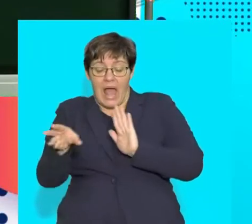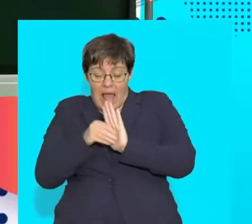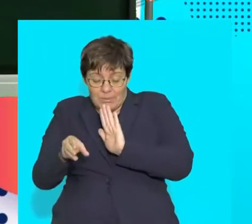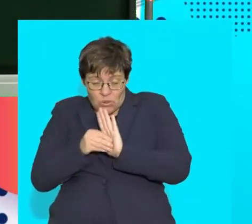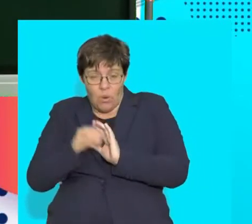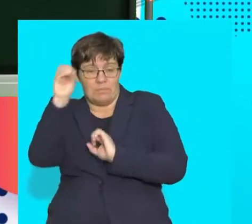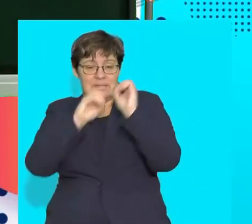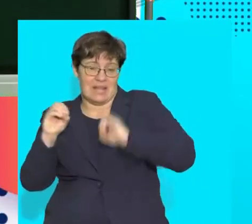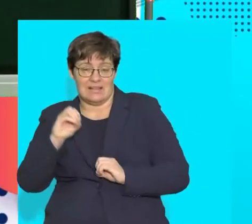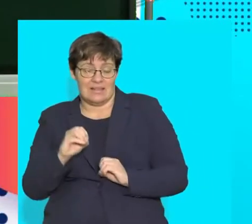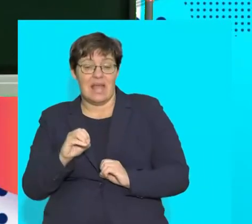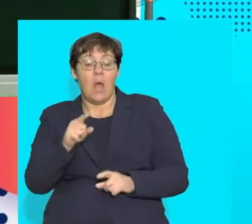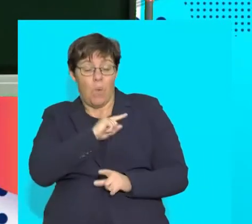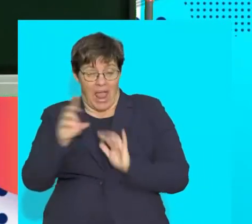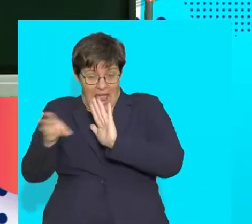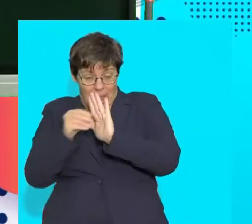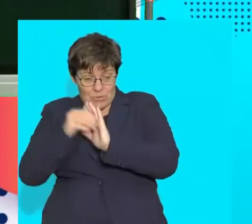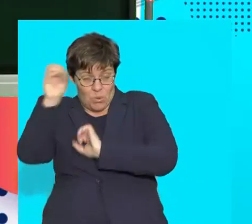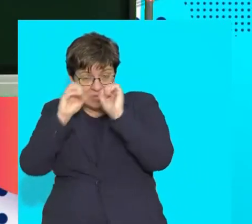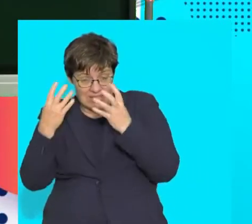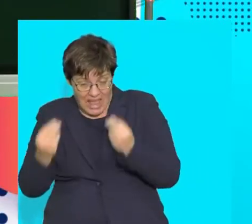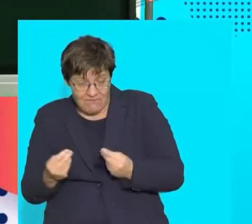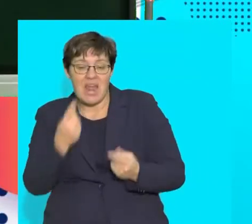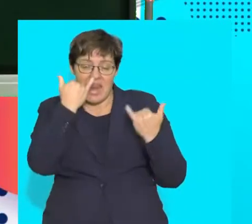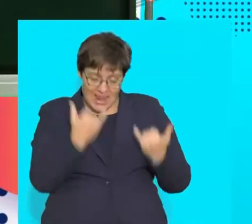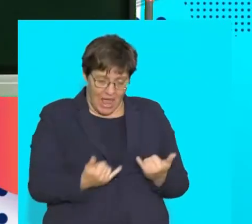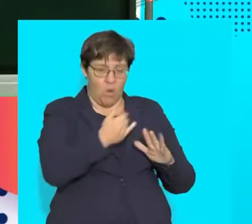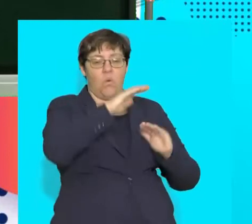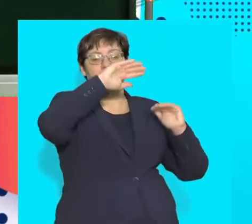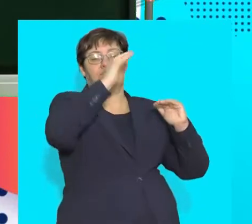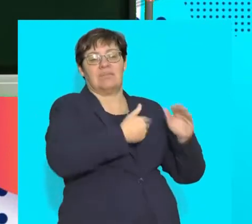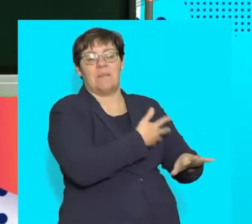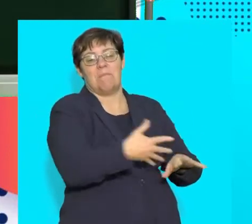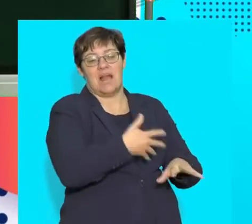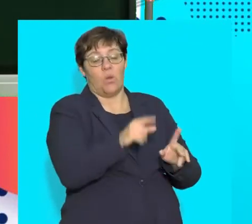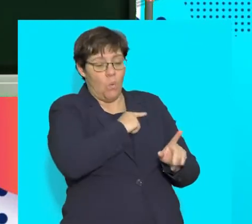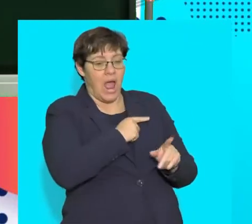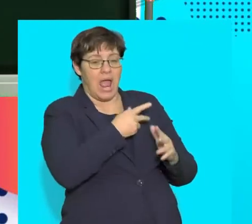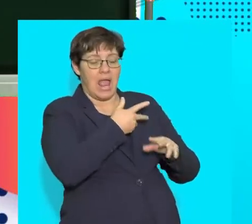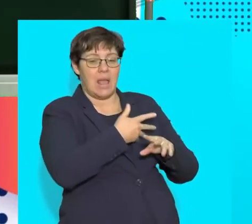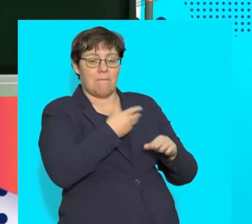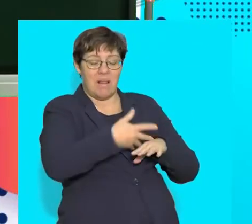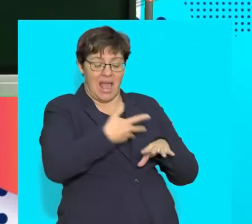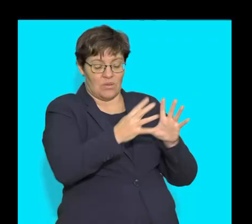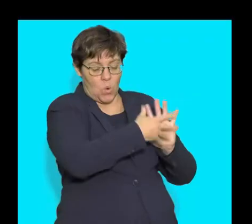absorbed into the cells, which then ultimately reduces the level of glucose in the blood stream.